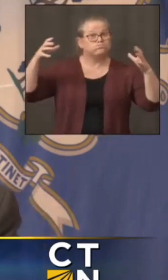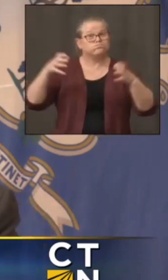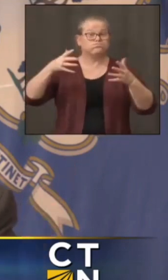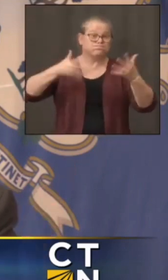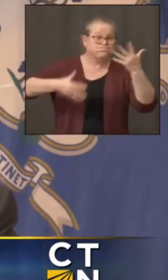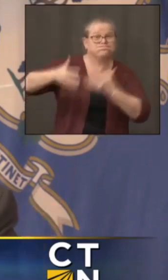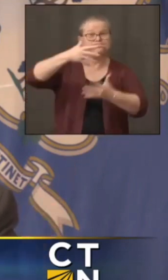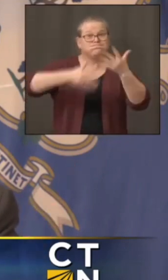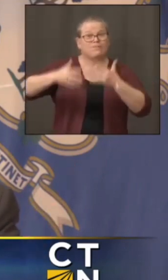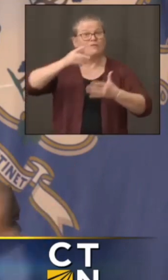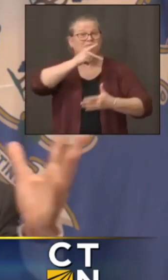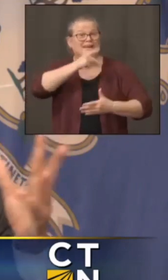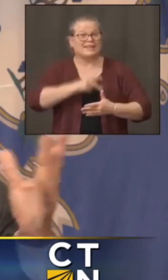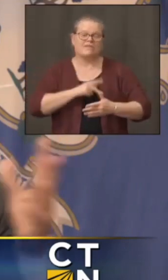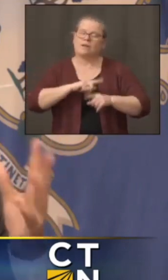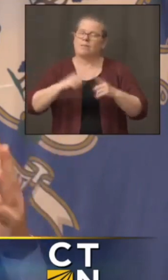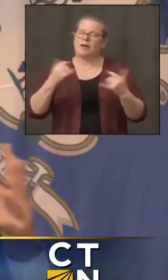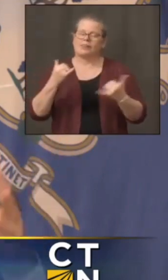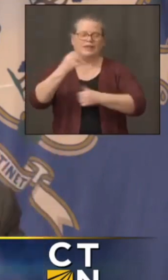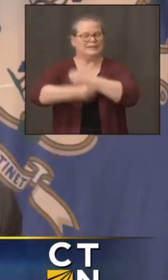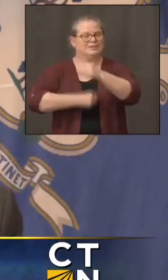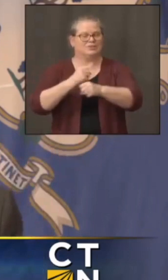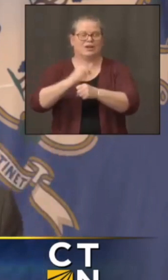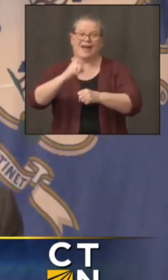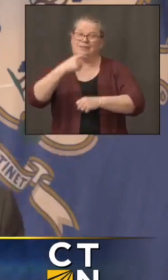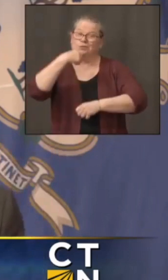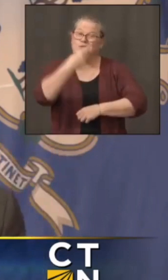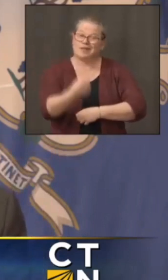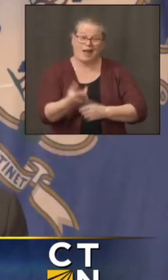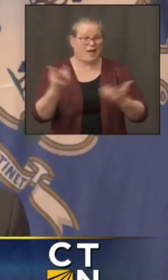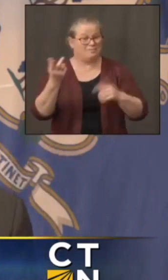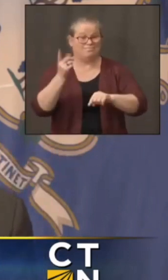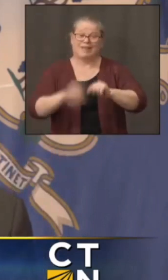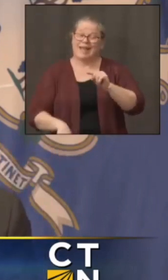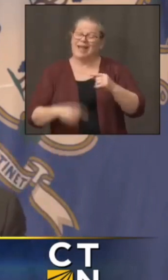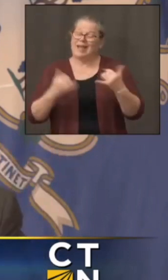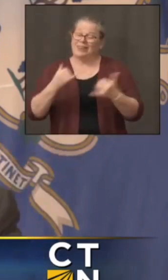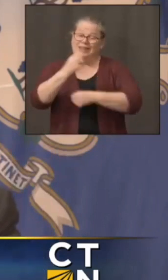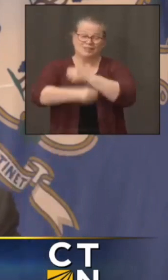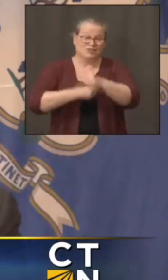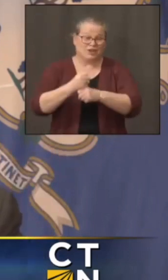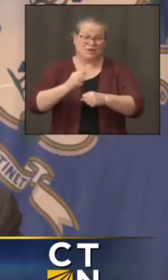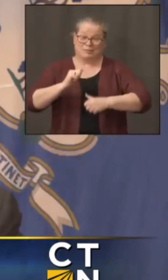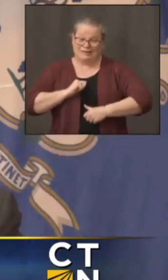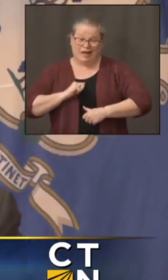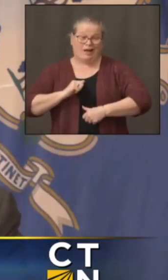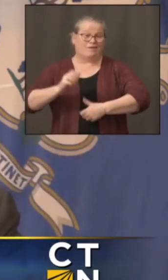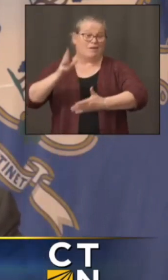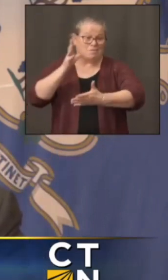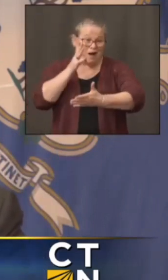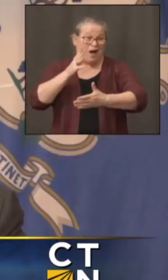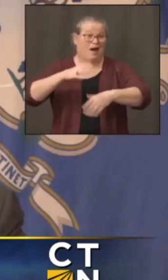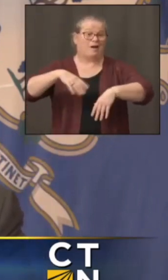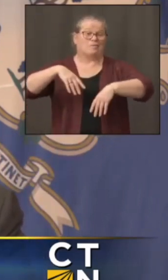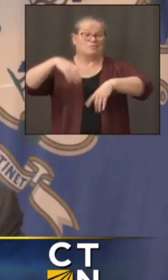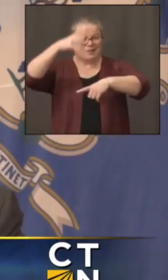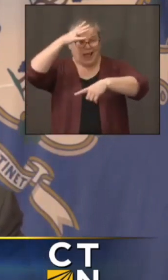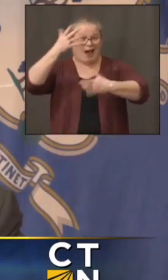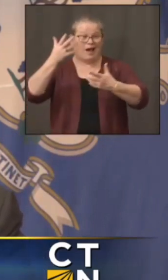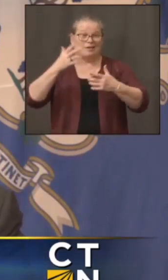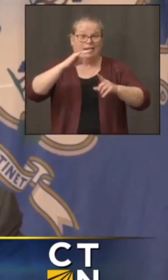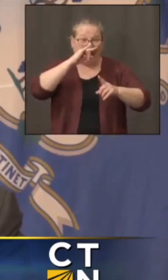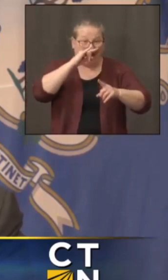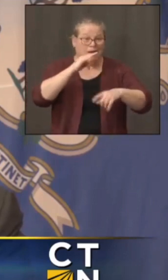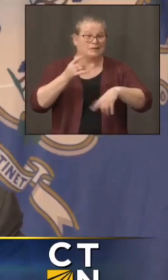of the old man and mom and just the five of us being together. But we're going to have to do that for this cycle. And but I